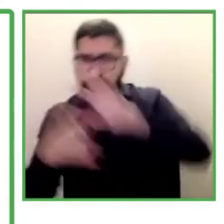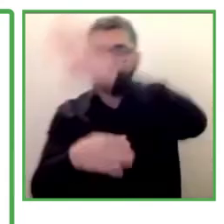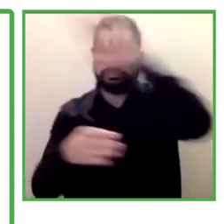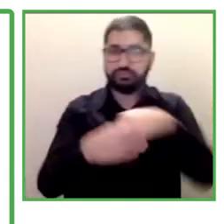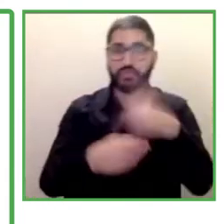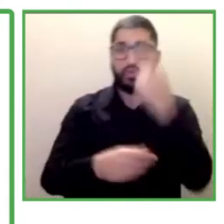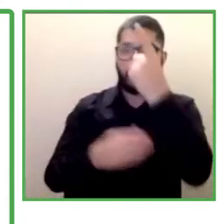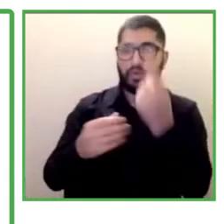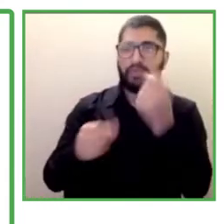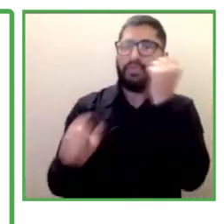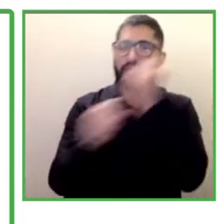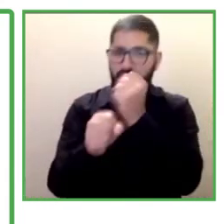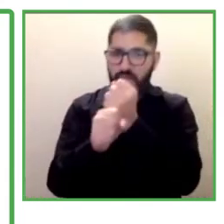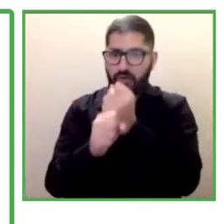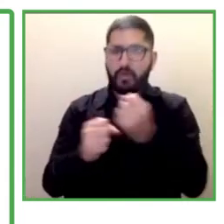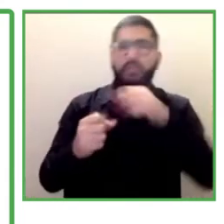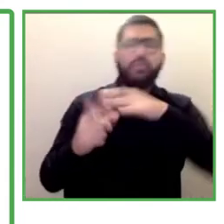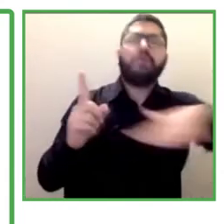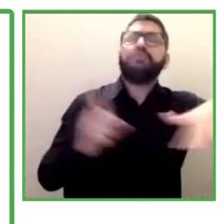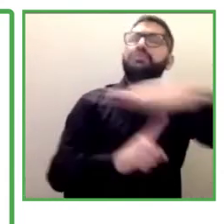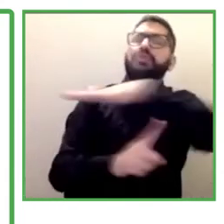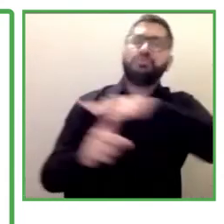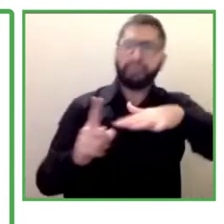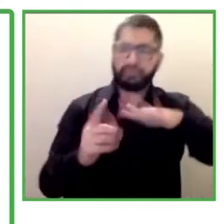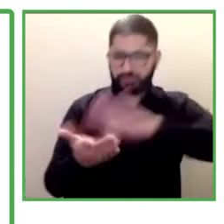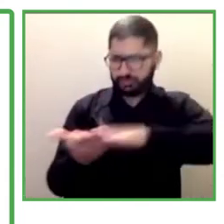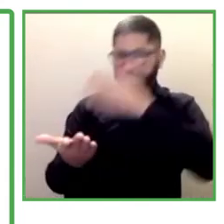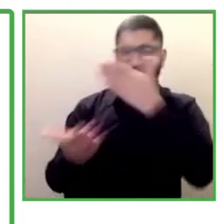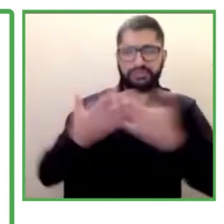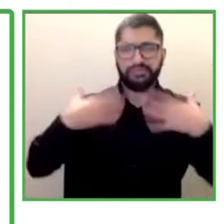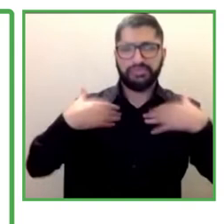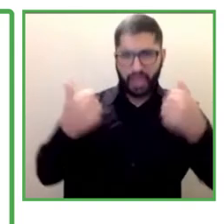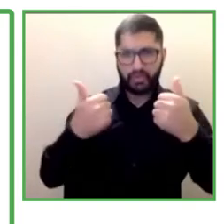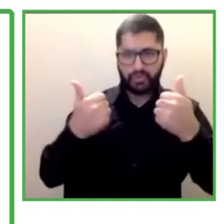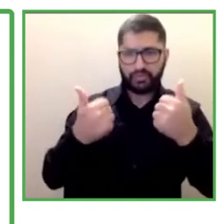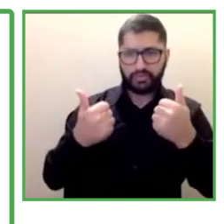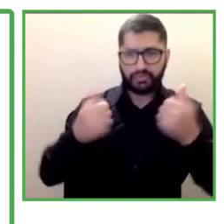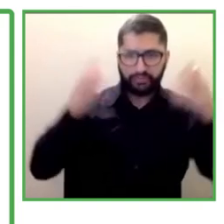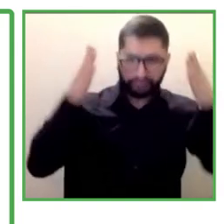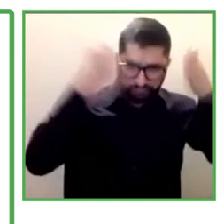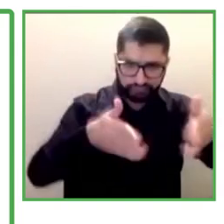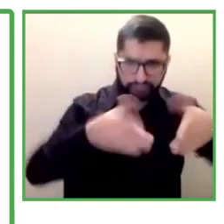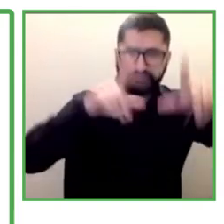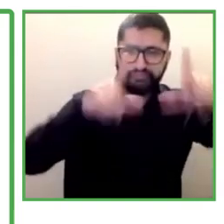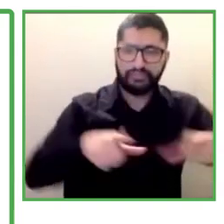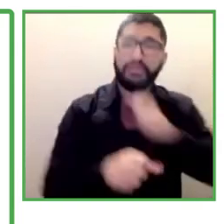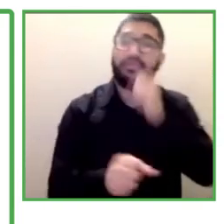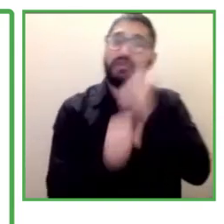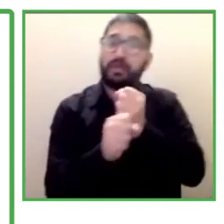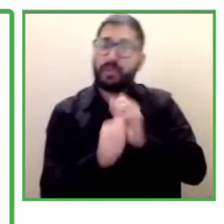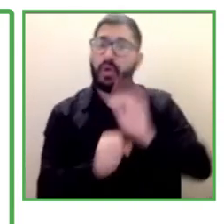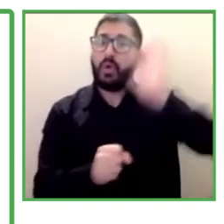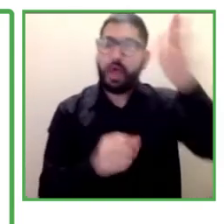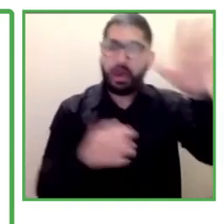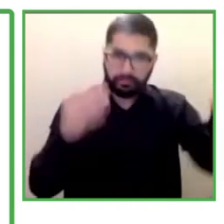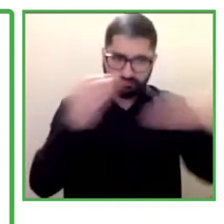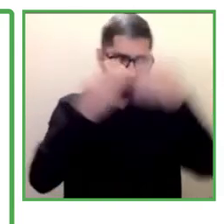conditions of the post. And this analysis is good for us so we can do